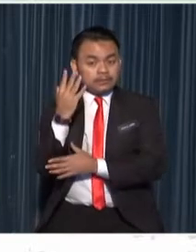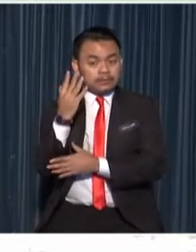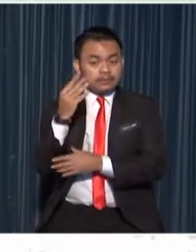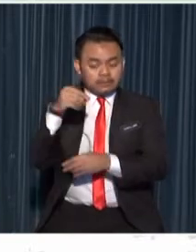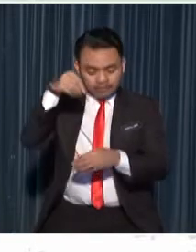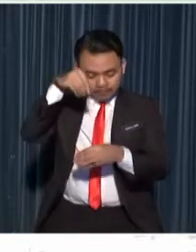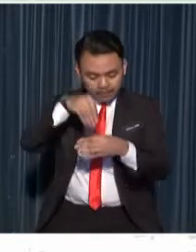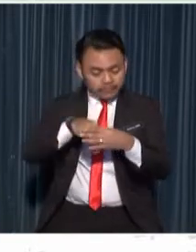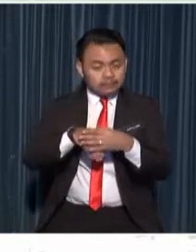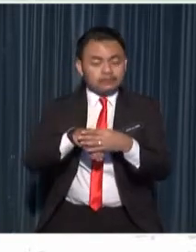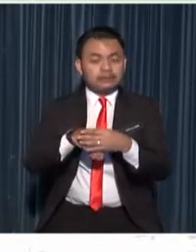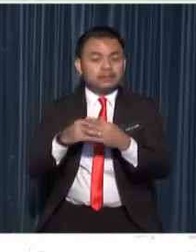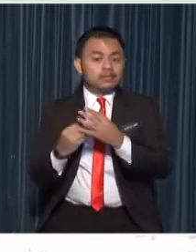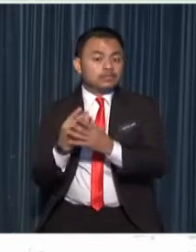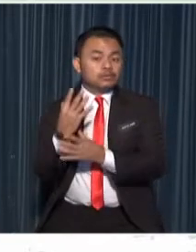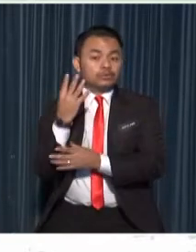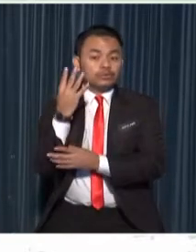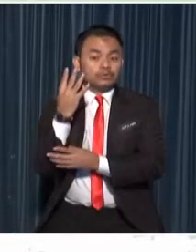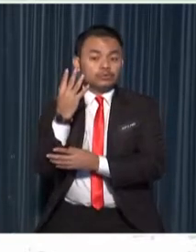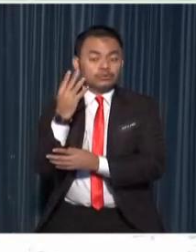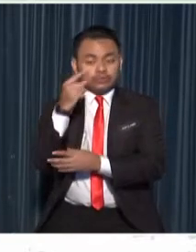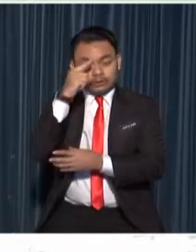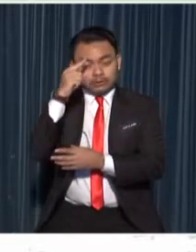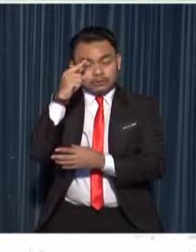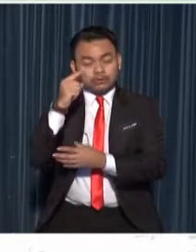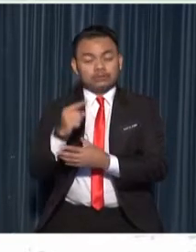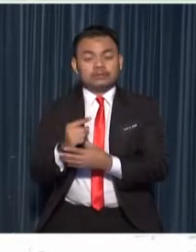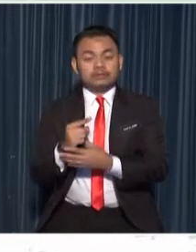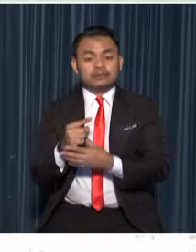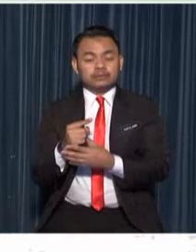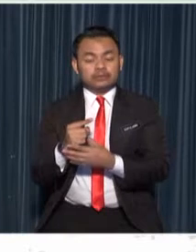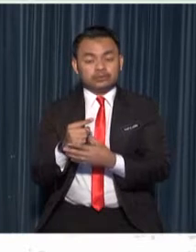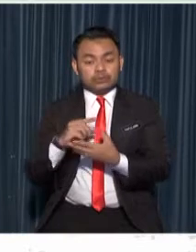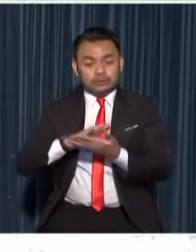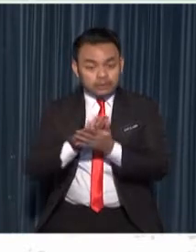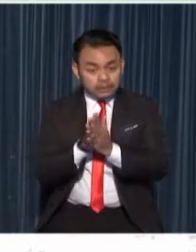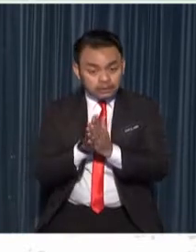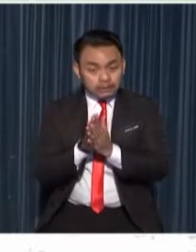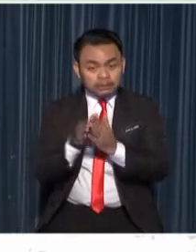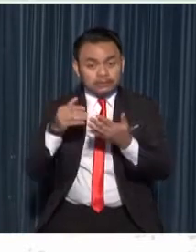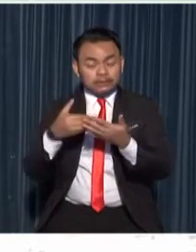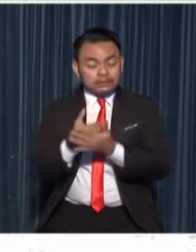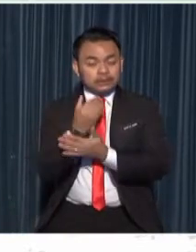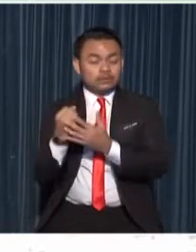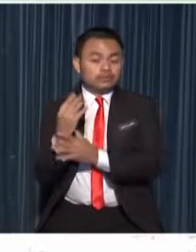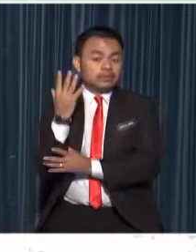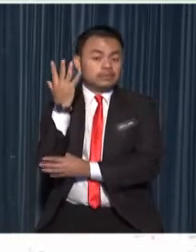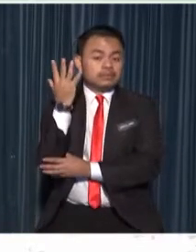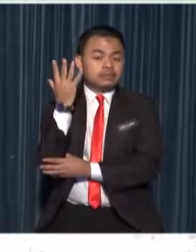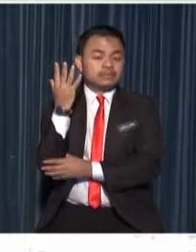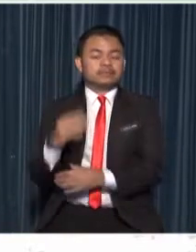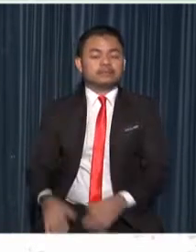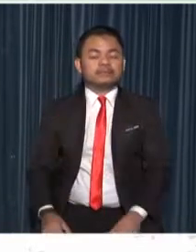it will grow into a new plant such as tapioca